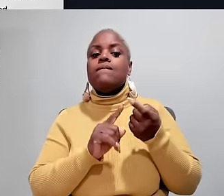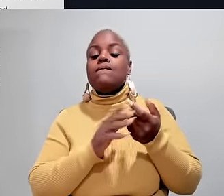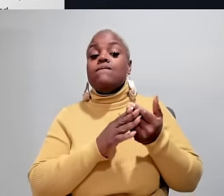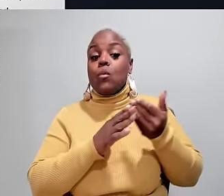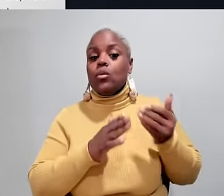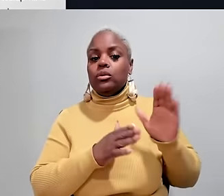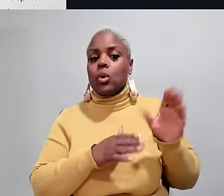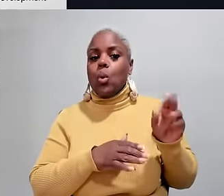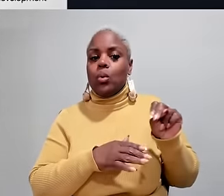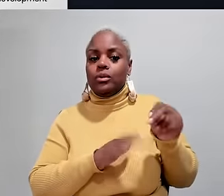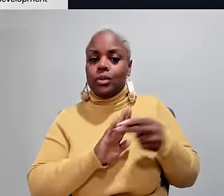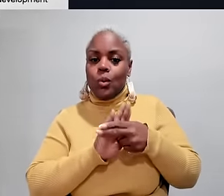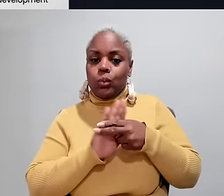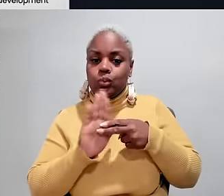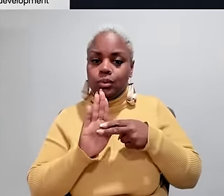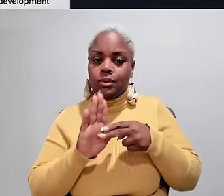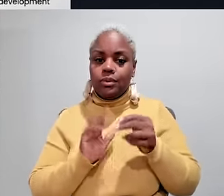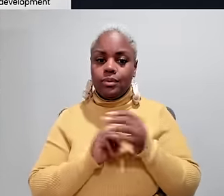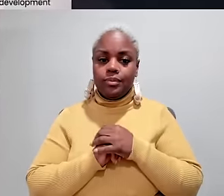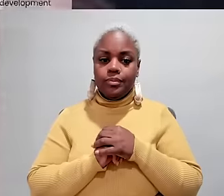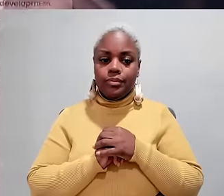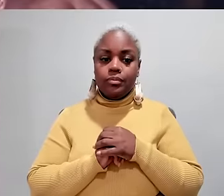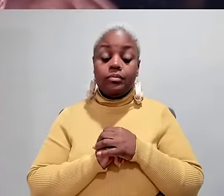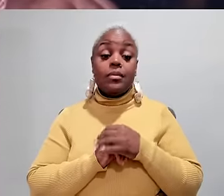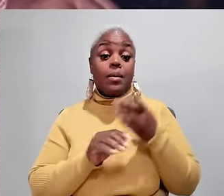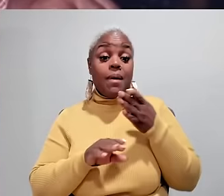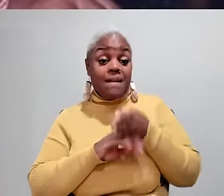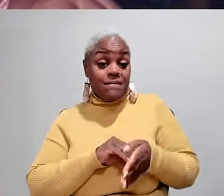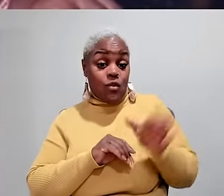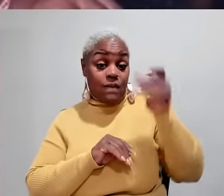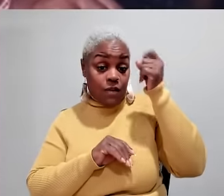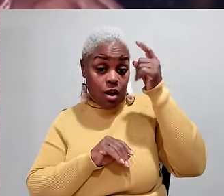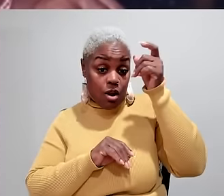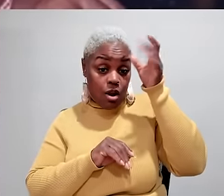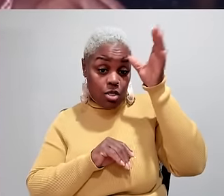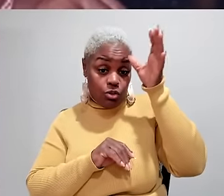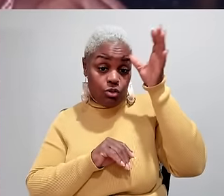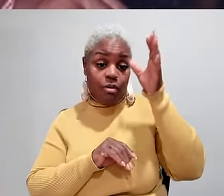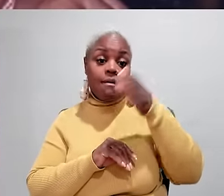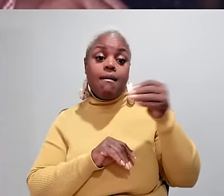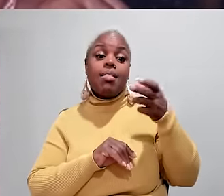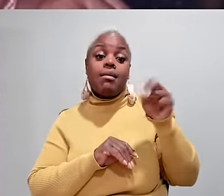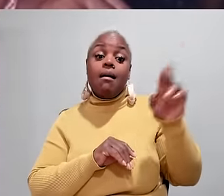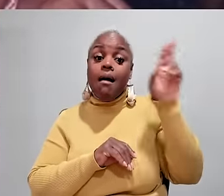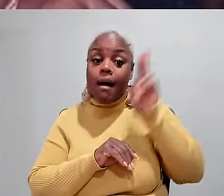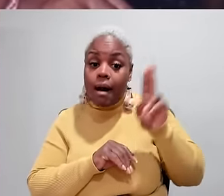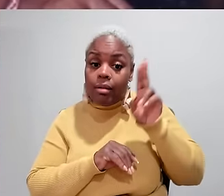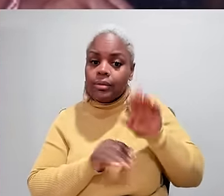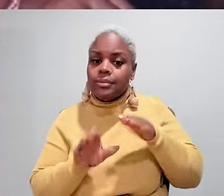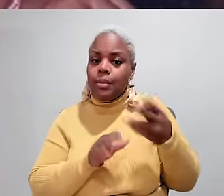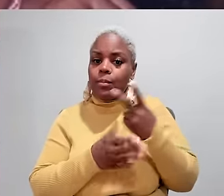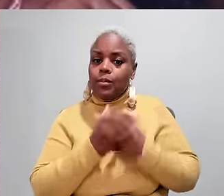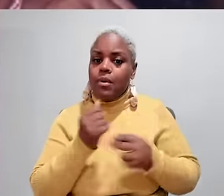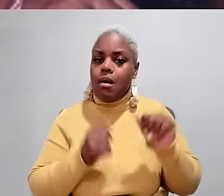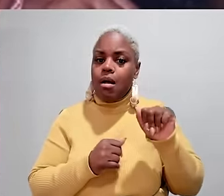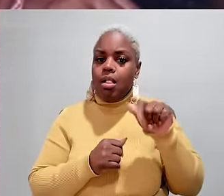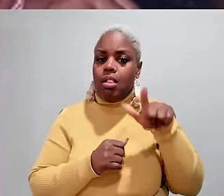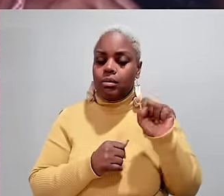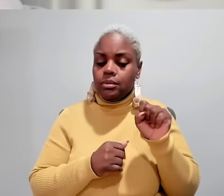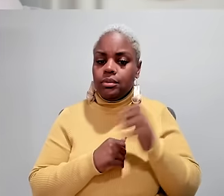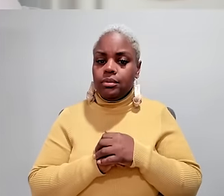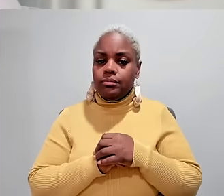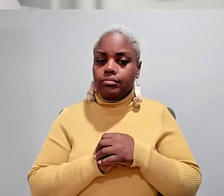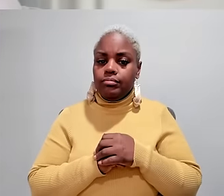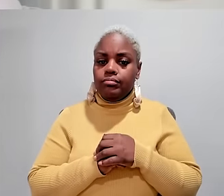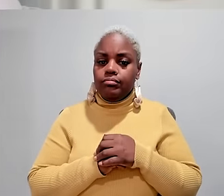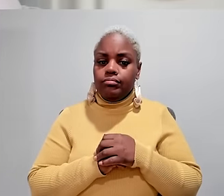long before his own diagnosis but after his father and then his uncle both died of ALS